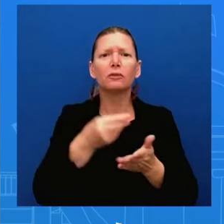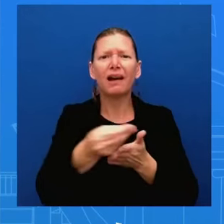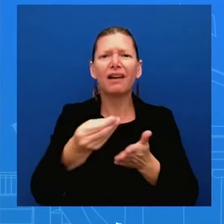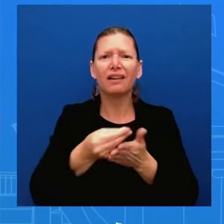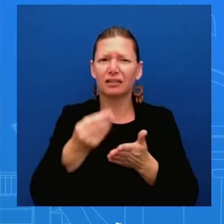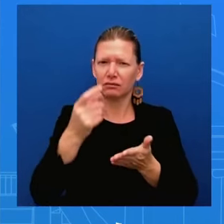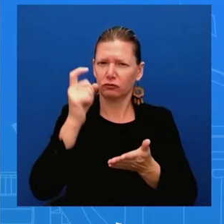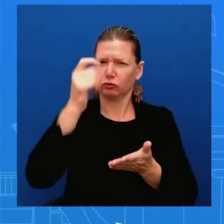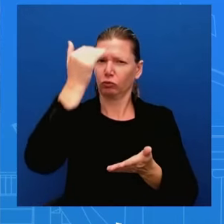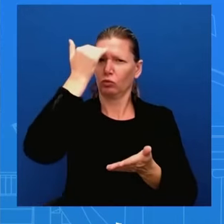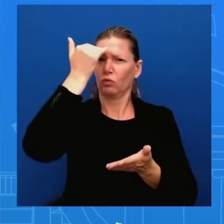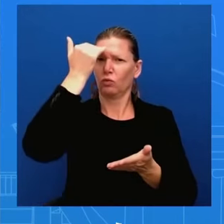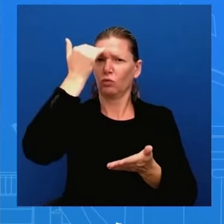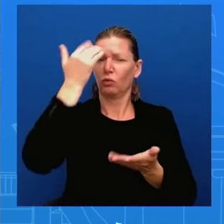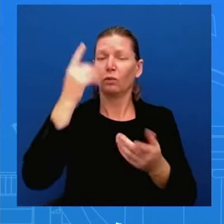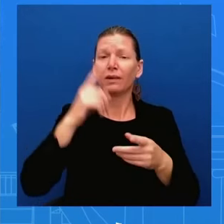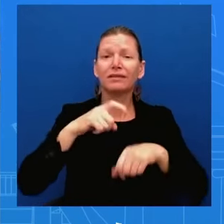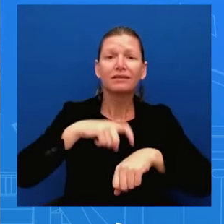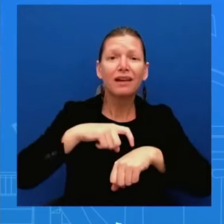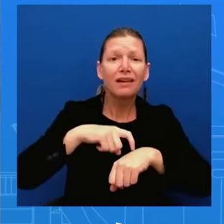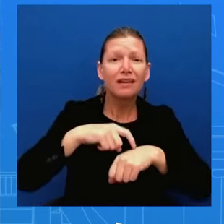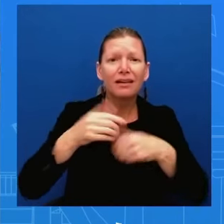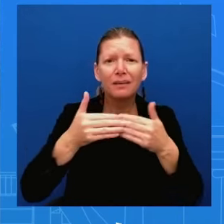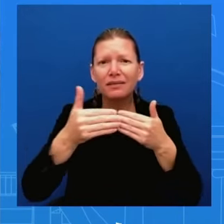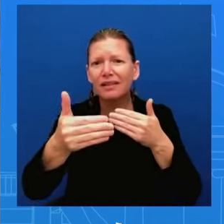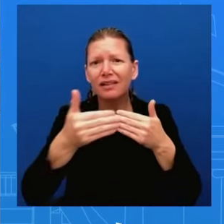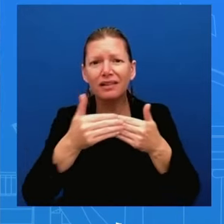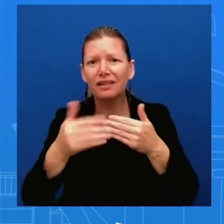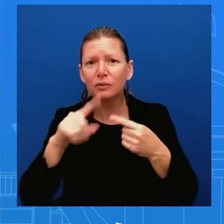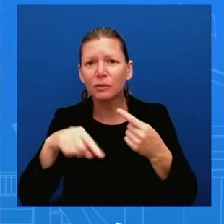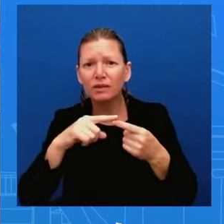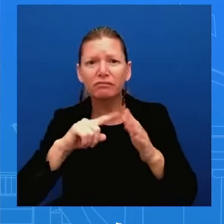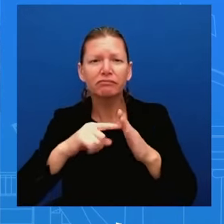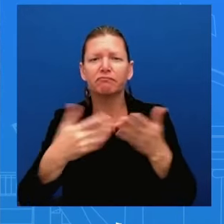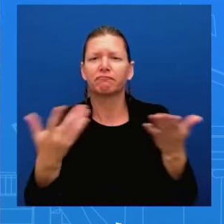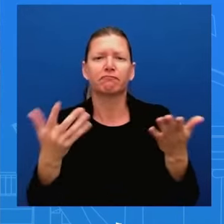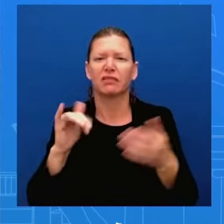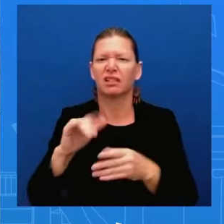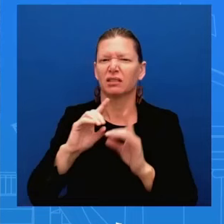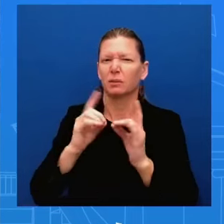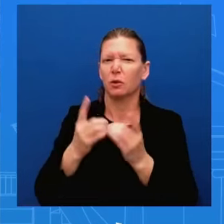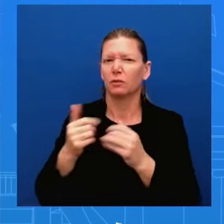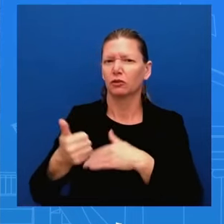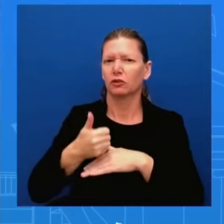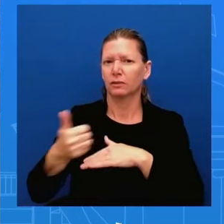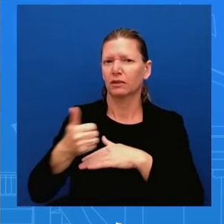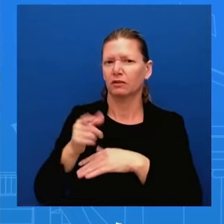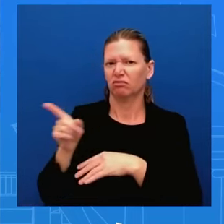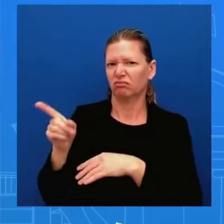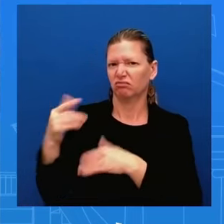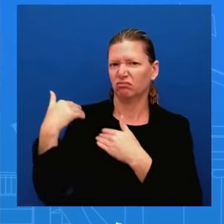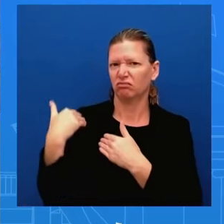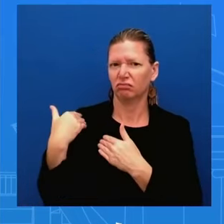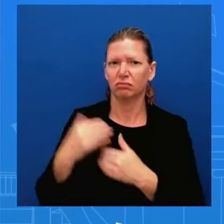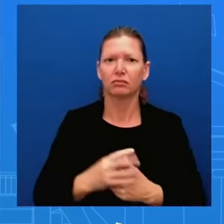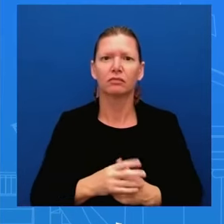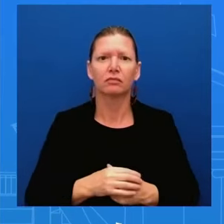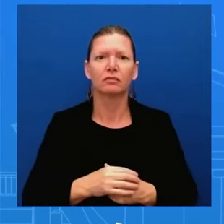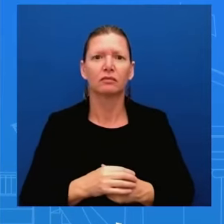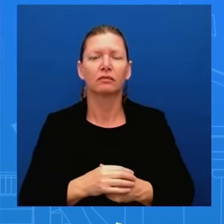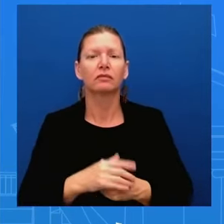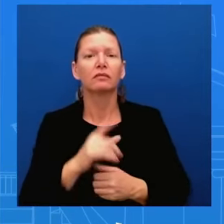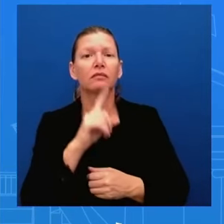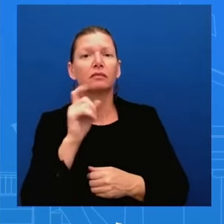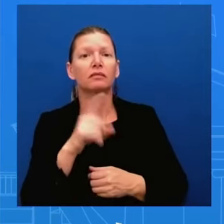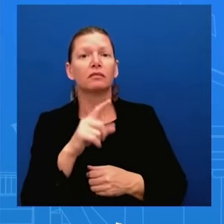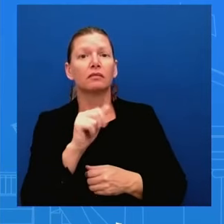certainly lead into a lawsuit like this be a setback for the broader agenda of the administration tackling hidden junkies so i probably should have said at the first going